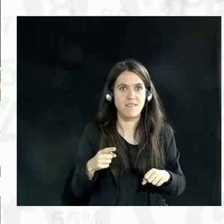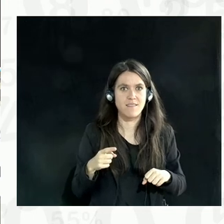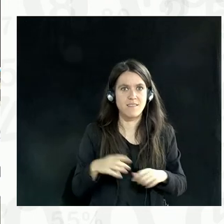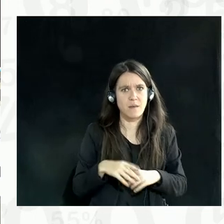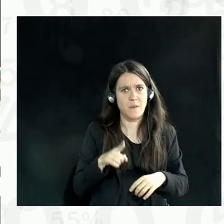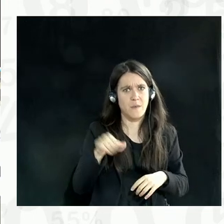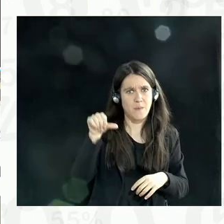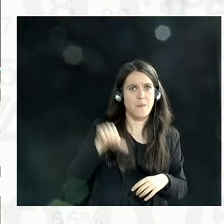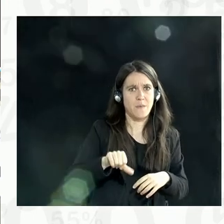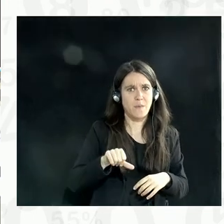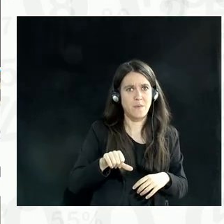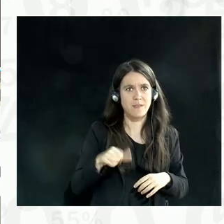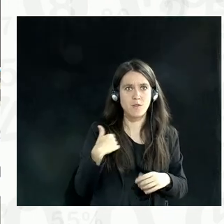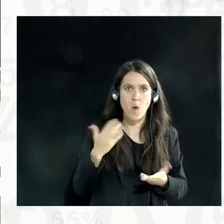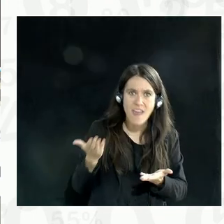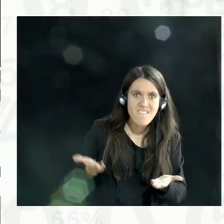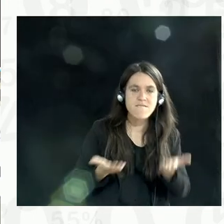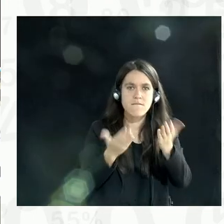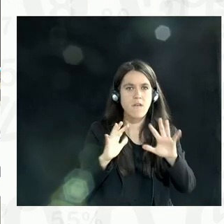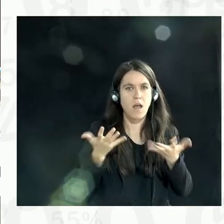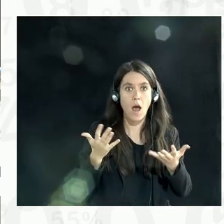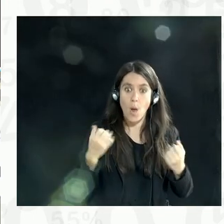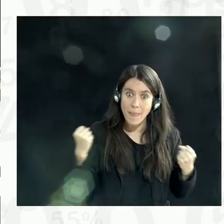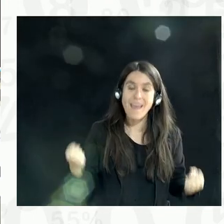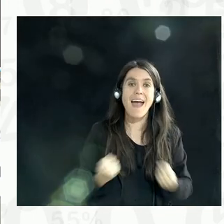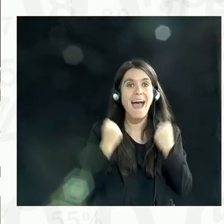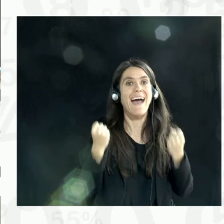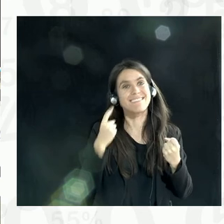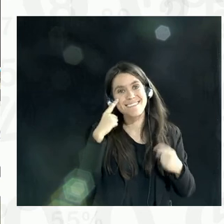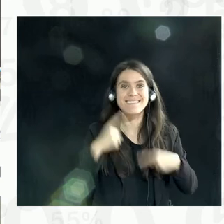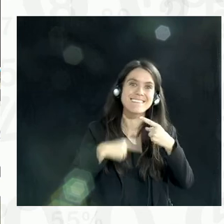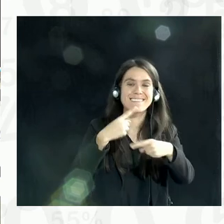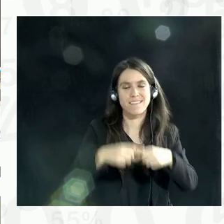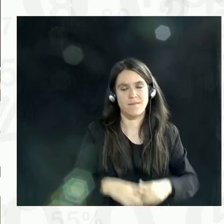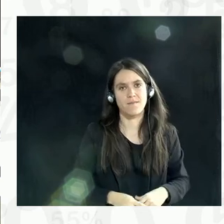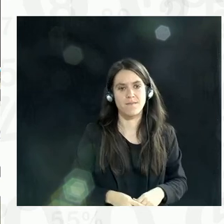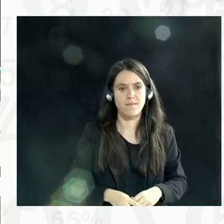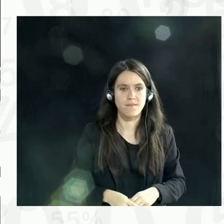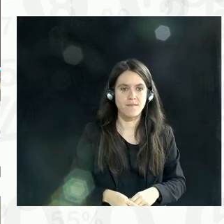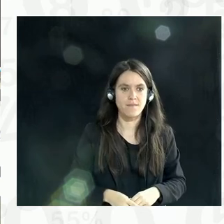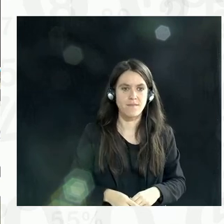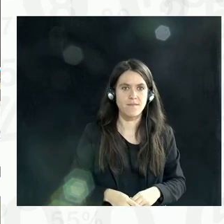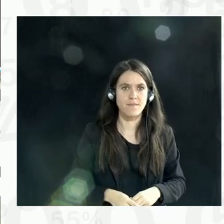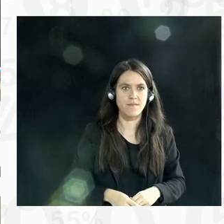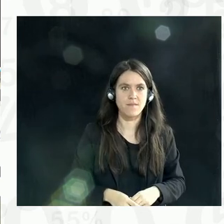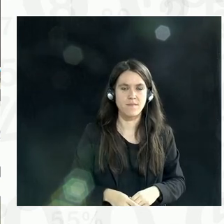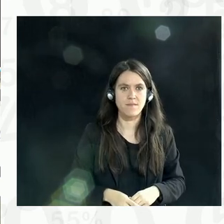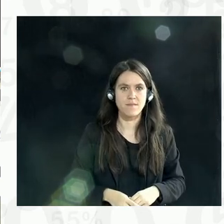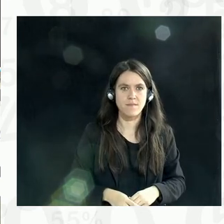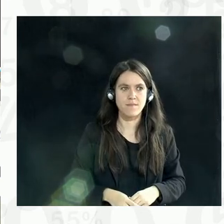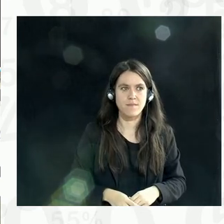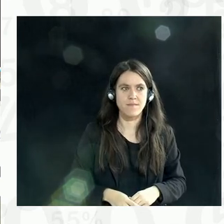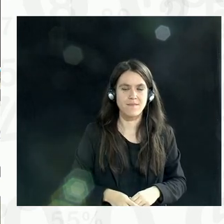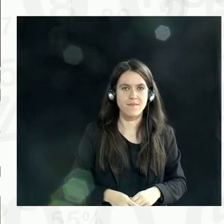because they'll be indicting themselves. So the act, as it were, the role of the agency is to ensure